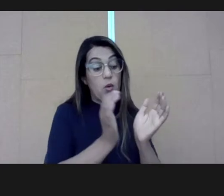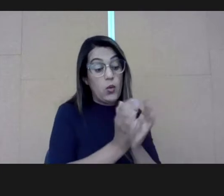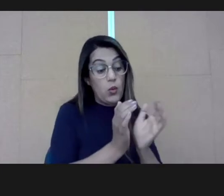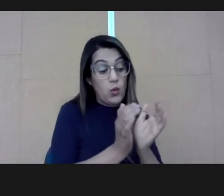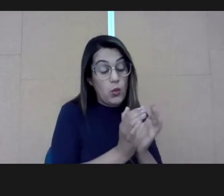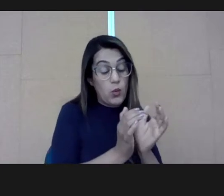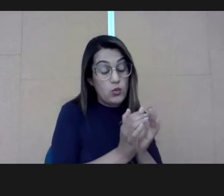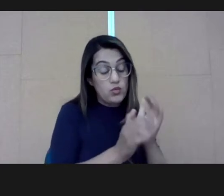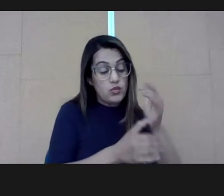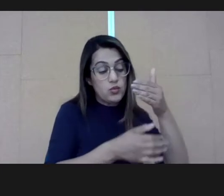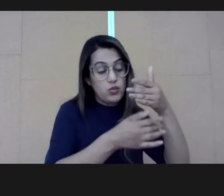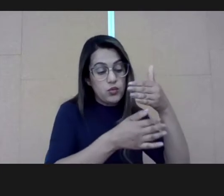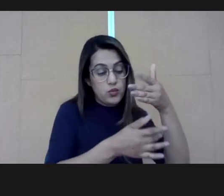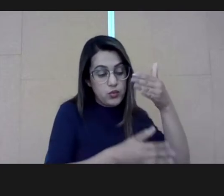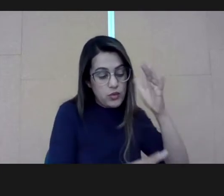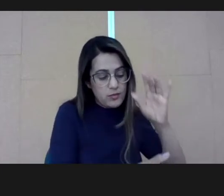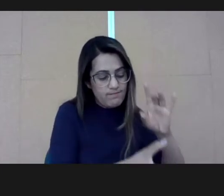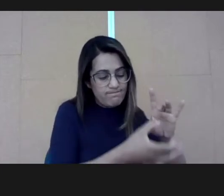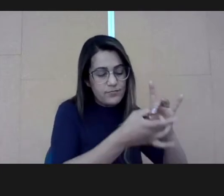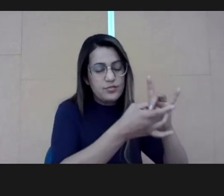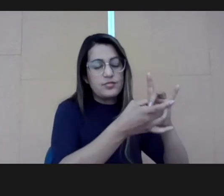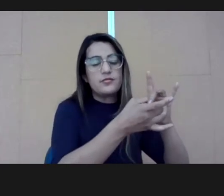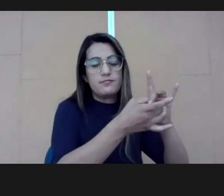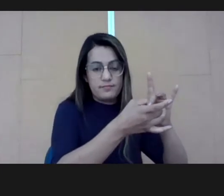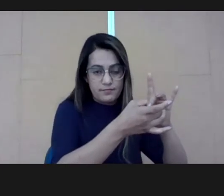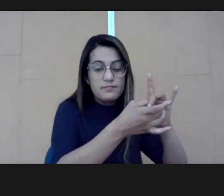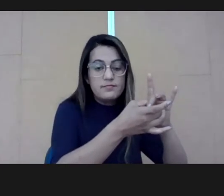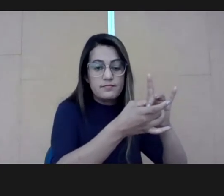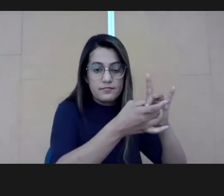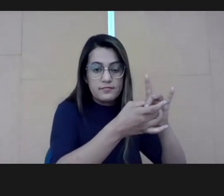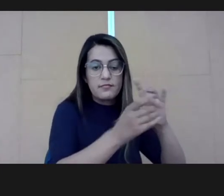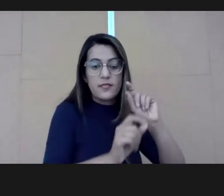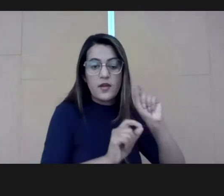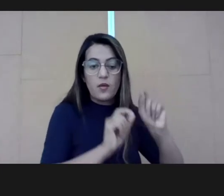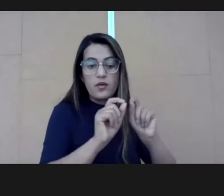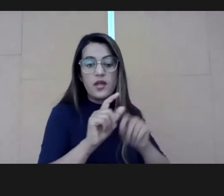It is an enormous set of offers.